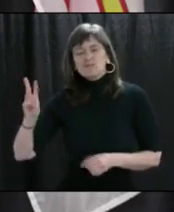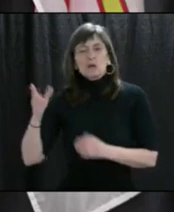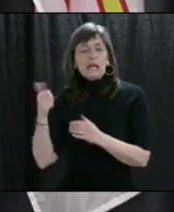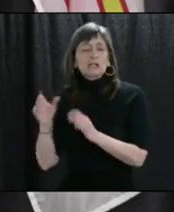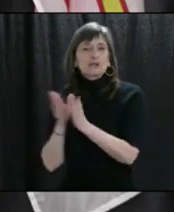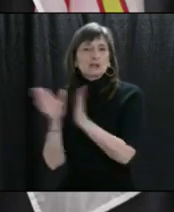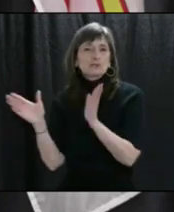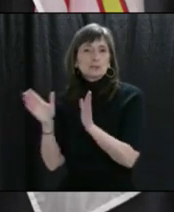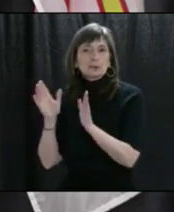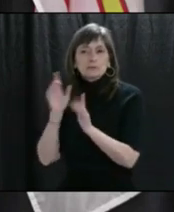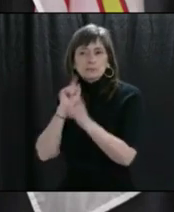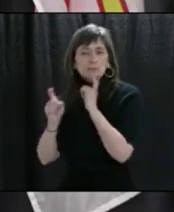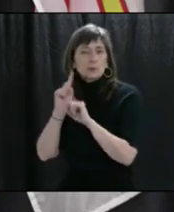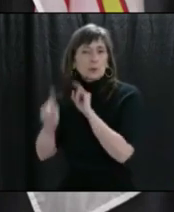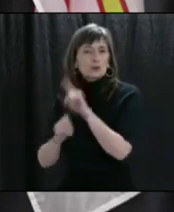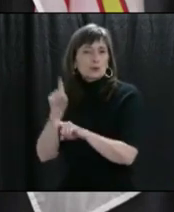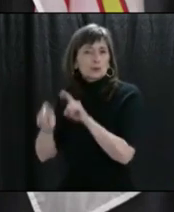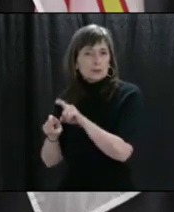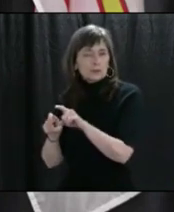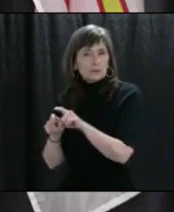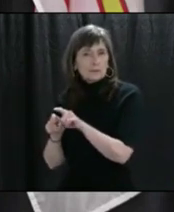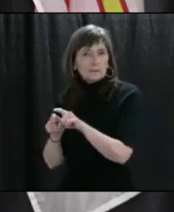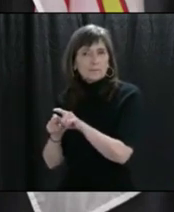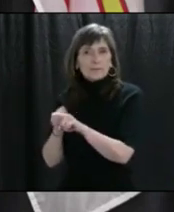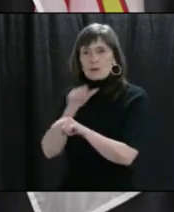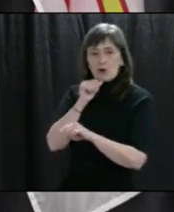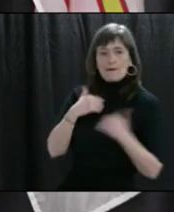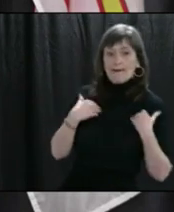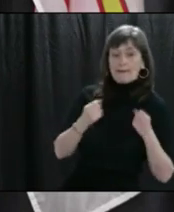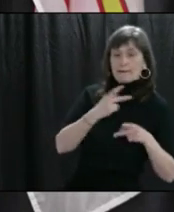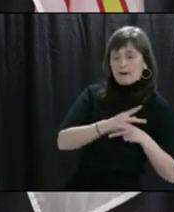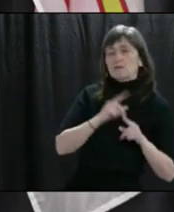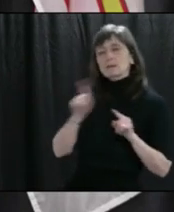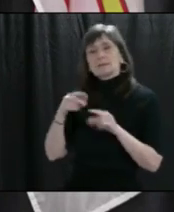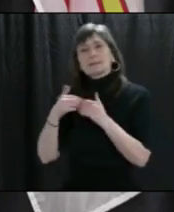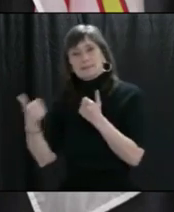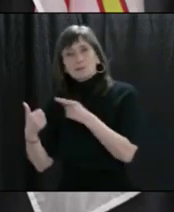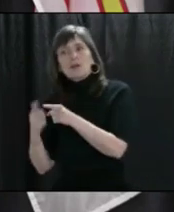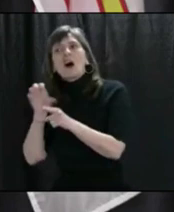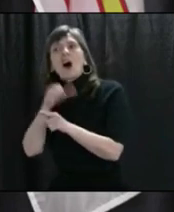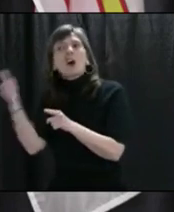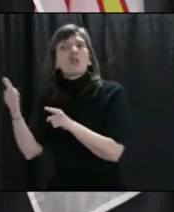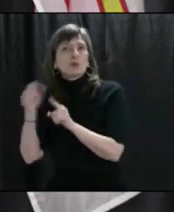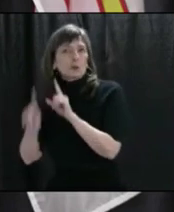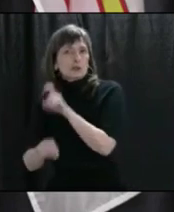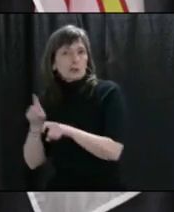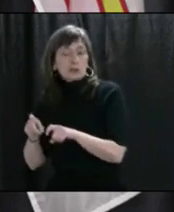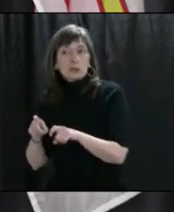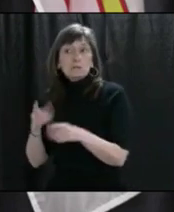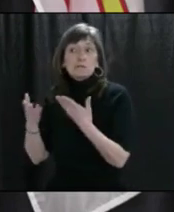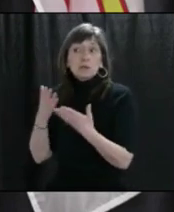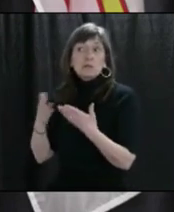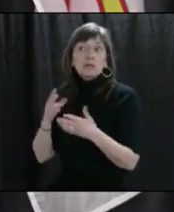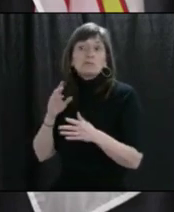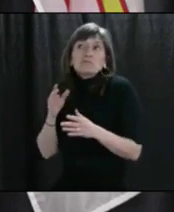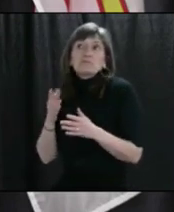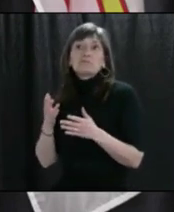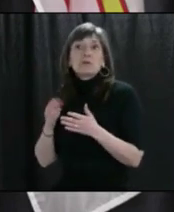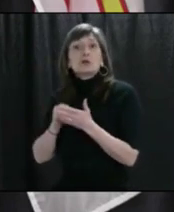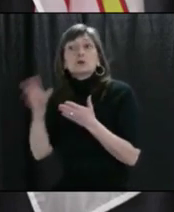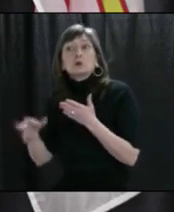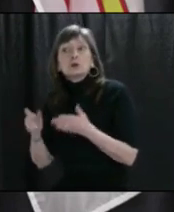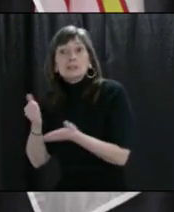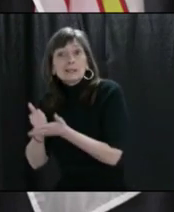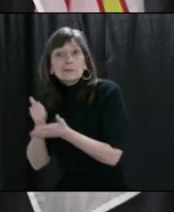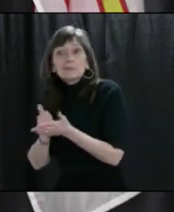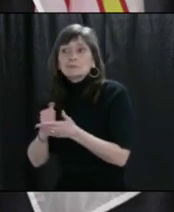inquiries that you would have outside of our health care sector. It could be about lots of central businesses, about student assistance,